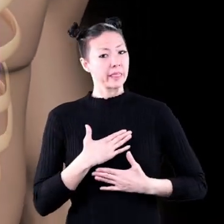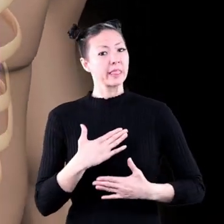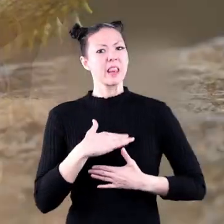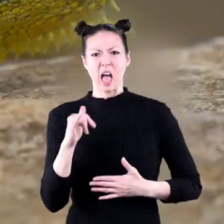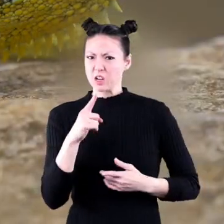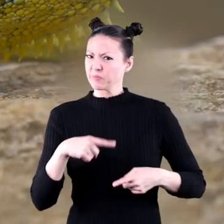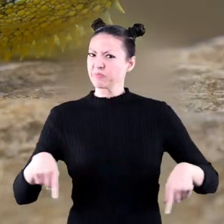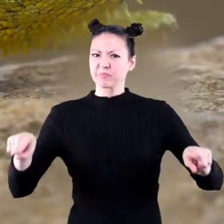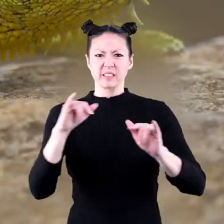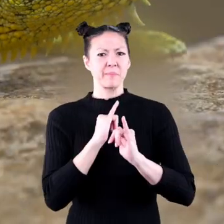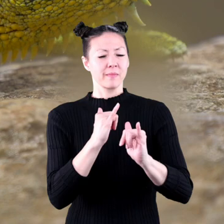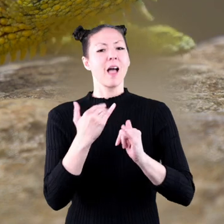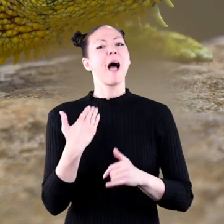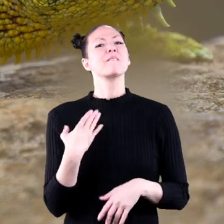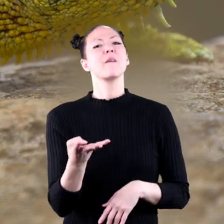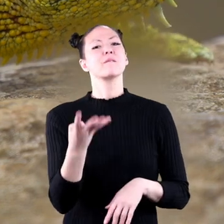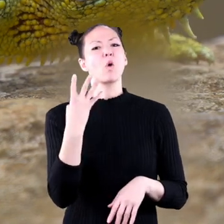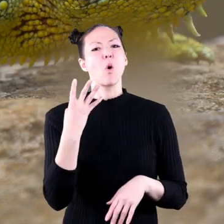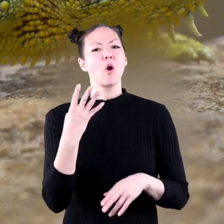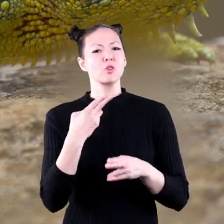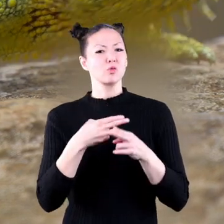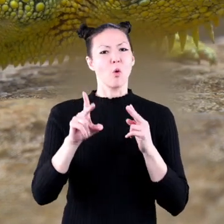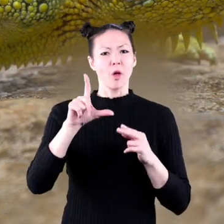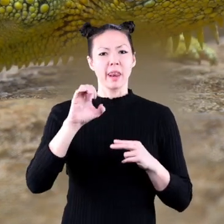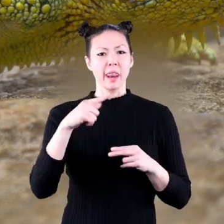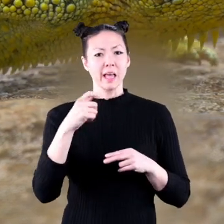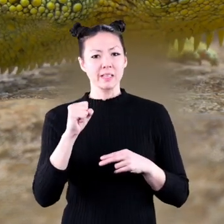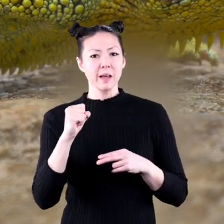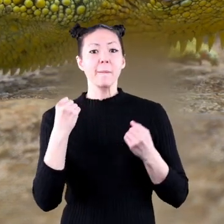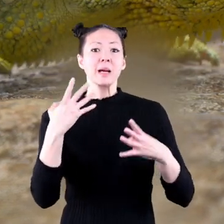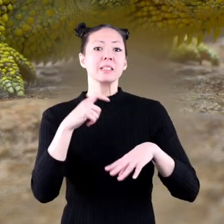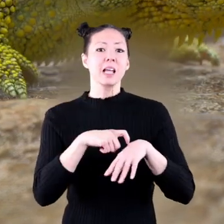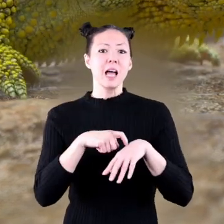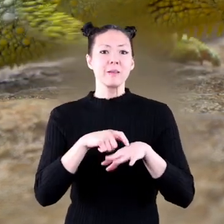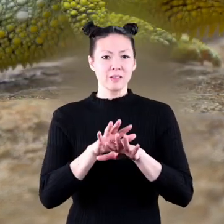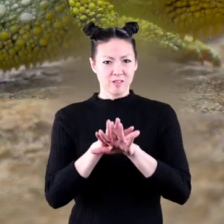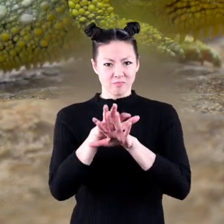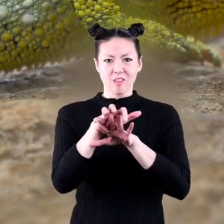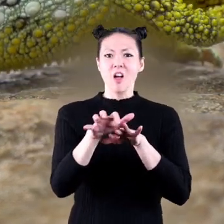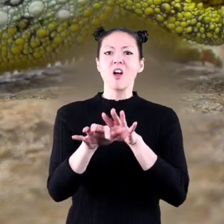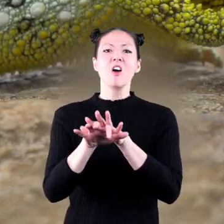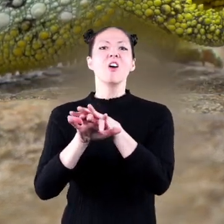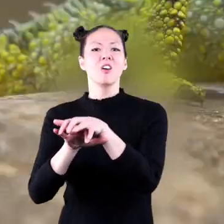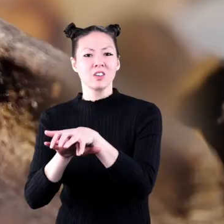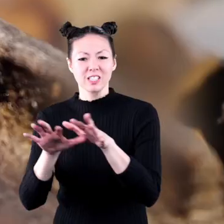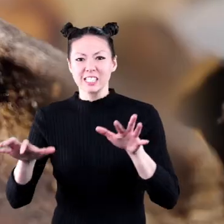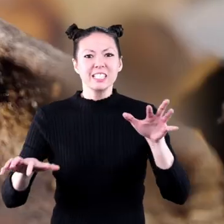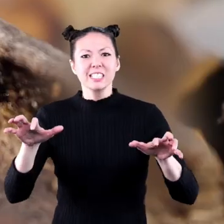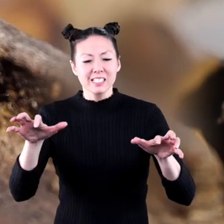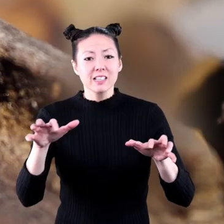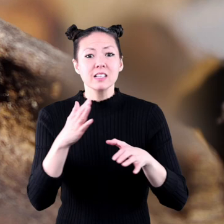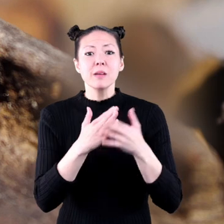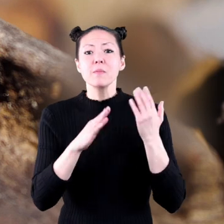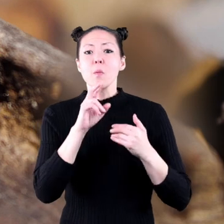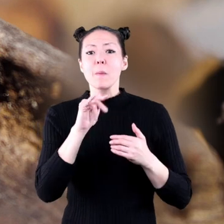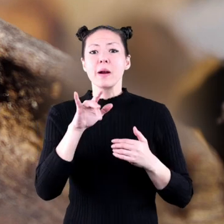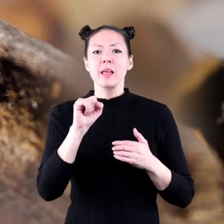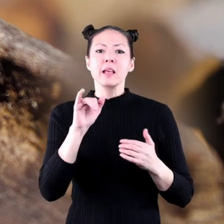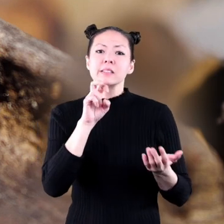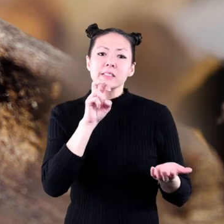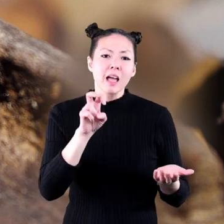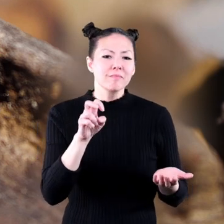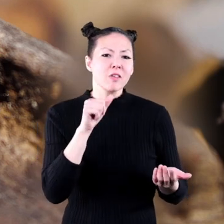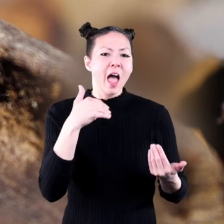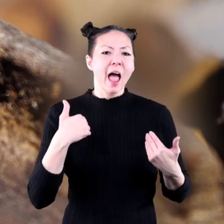They have four short legs and many times there are claws on their feet. Some reptiles, like